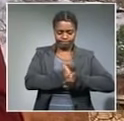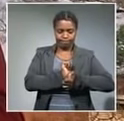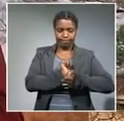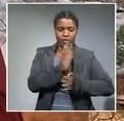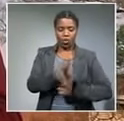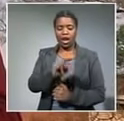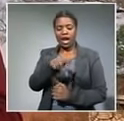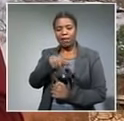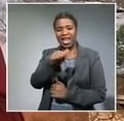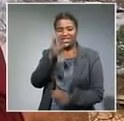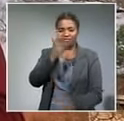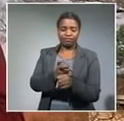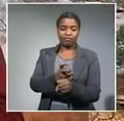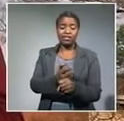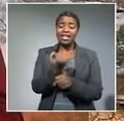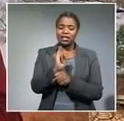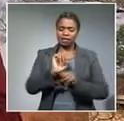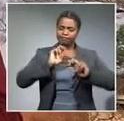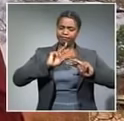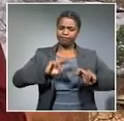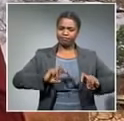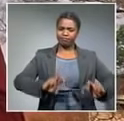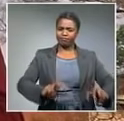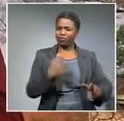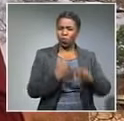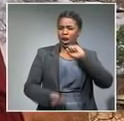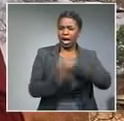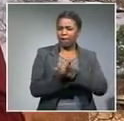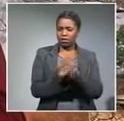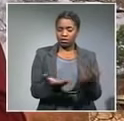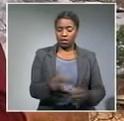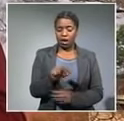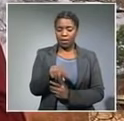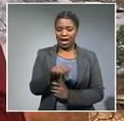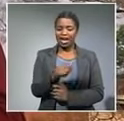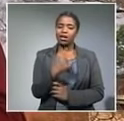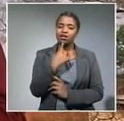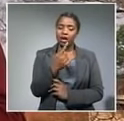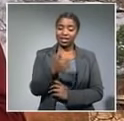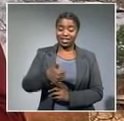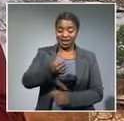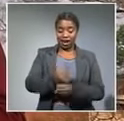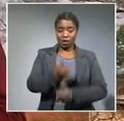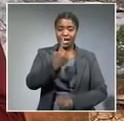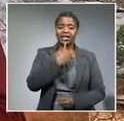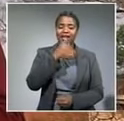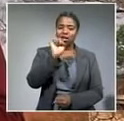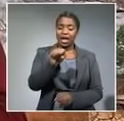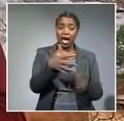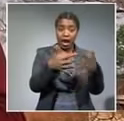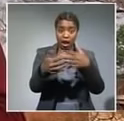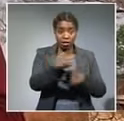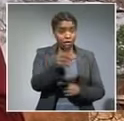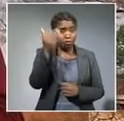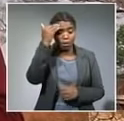we understand that the investigations are ongoing and the NPA's provincial spokesperson in hotting has encouraged anyone